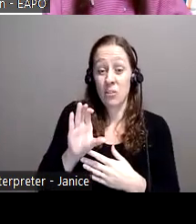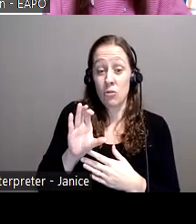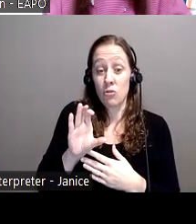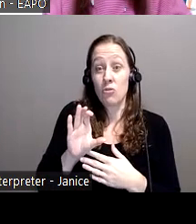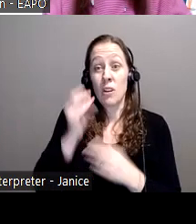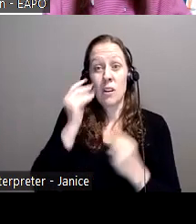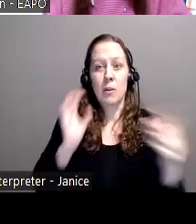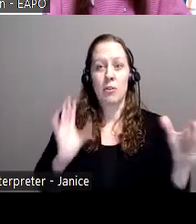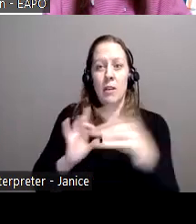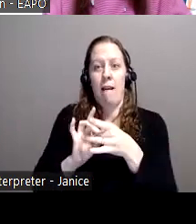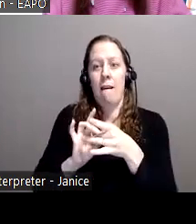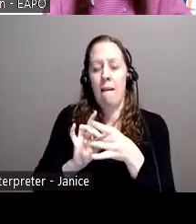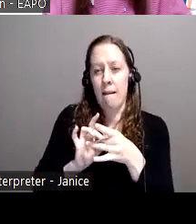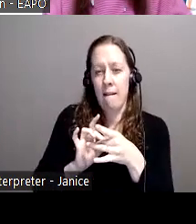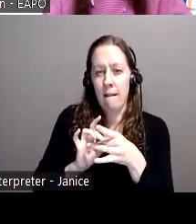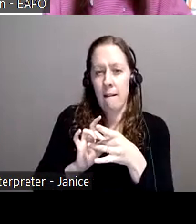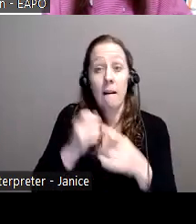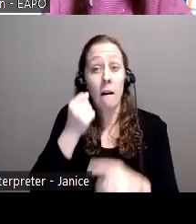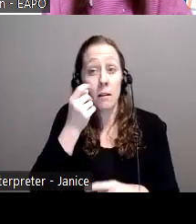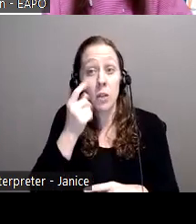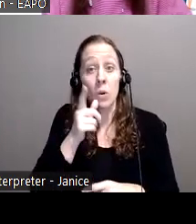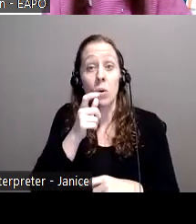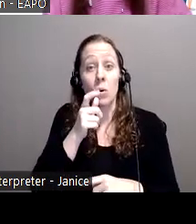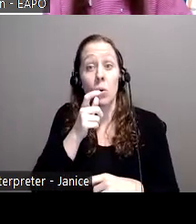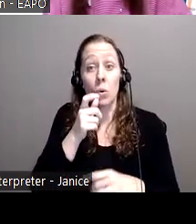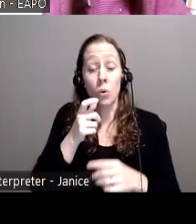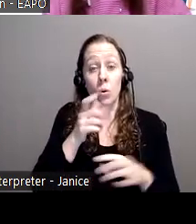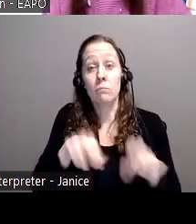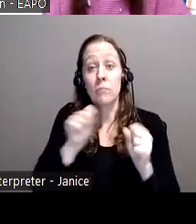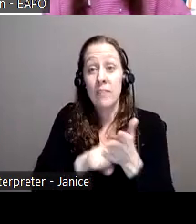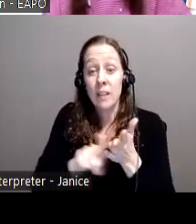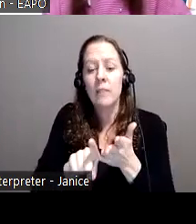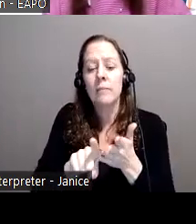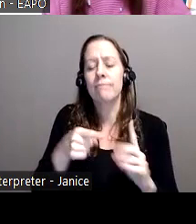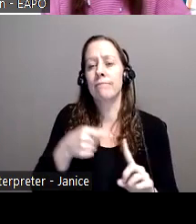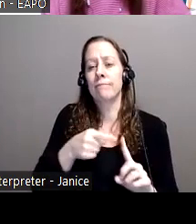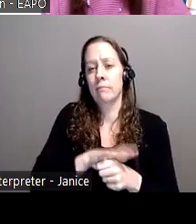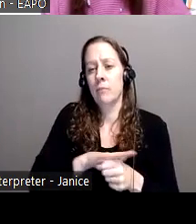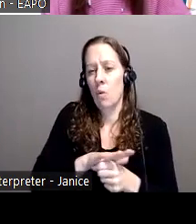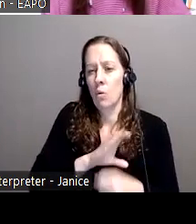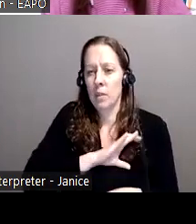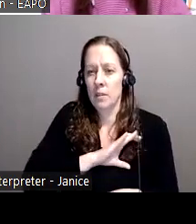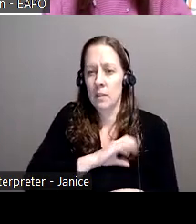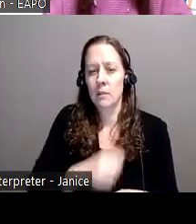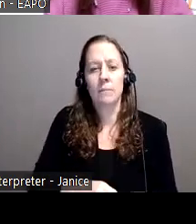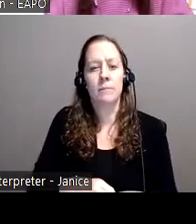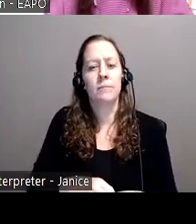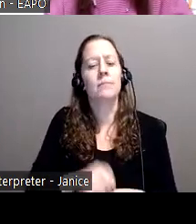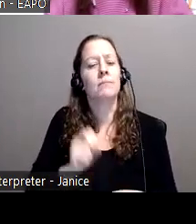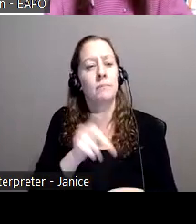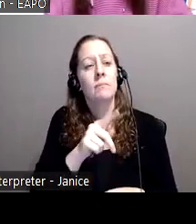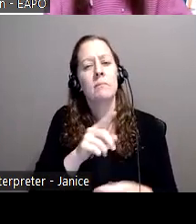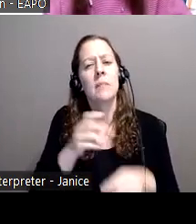with that being said, local police would have the ability to investigate. Okay. And then you were just explaining about